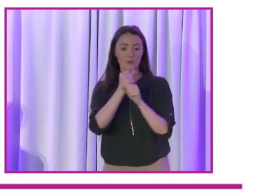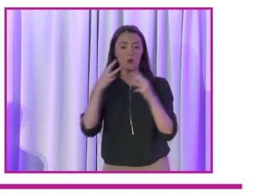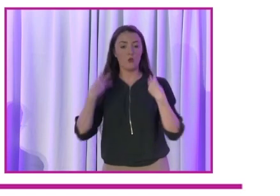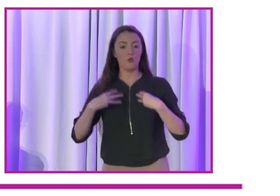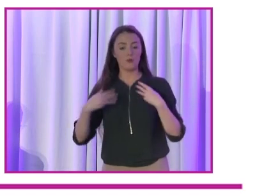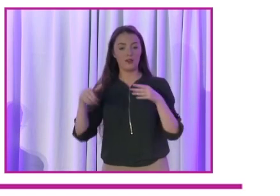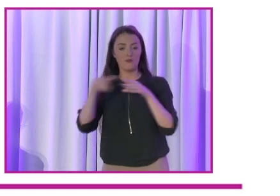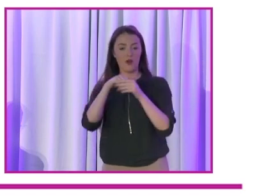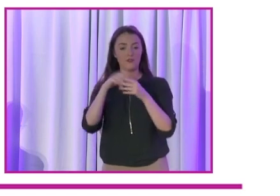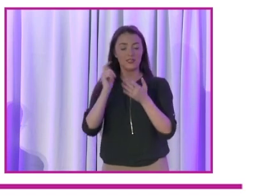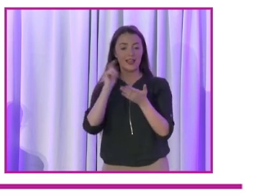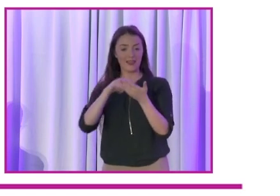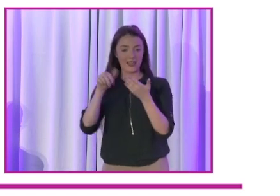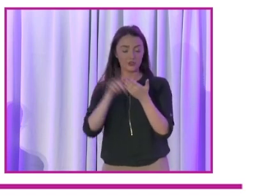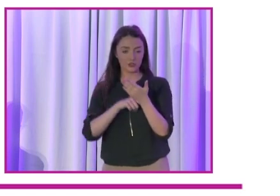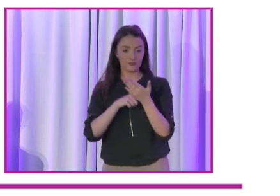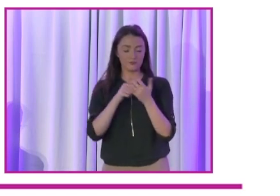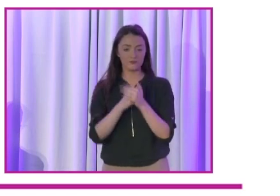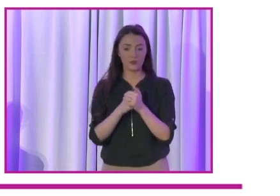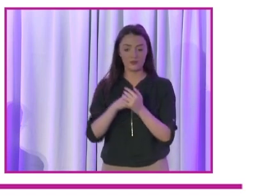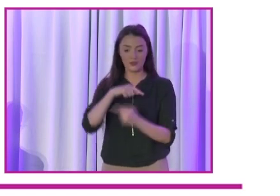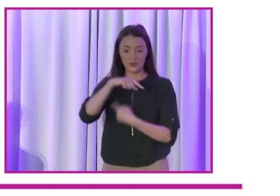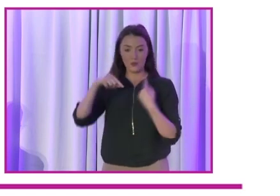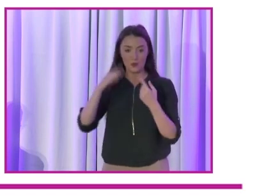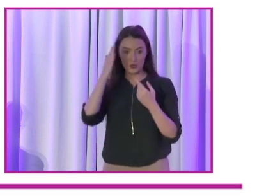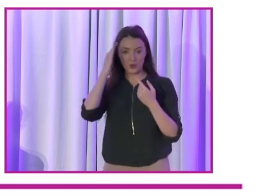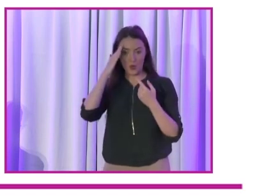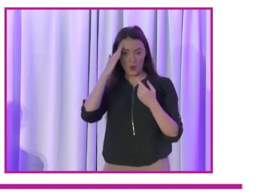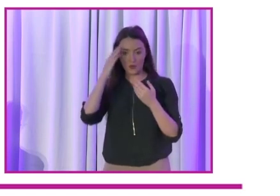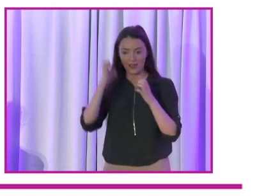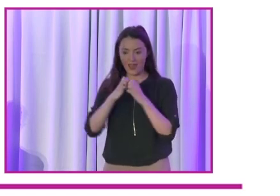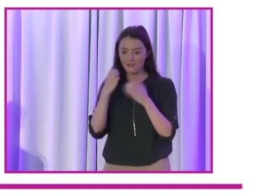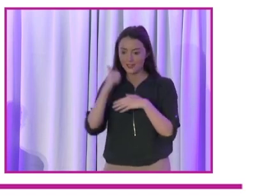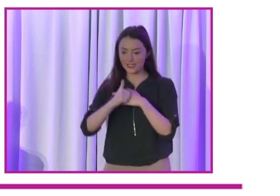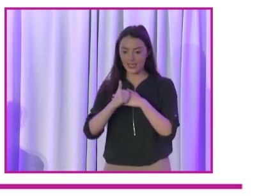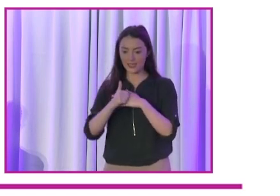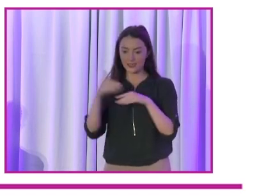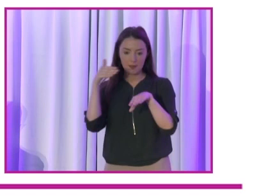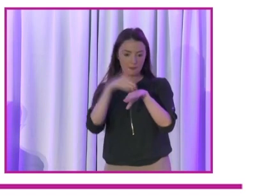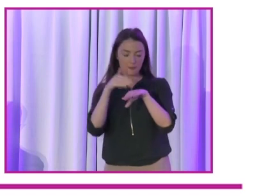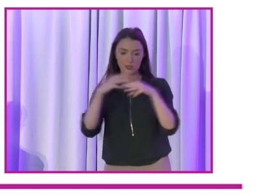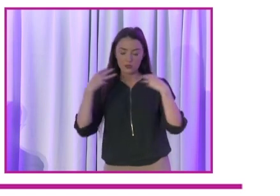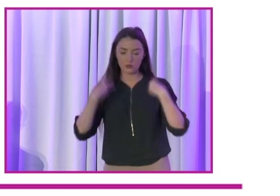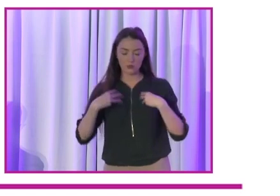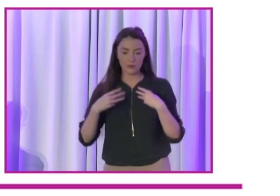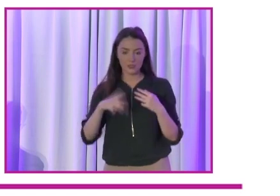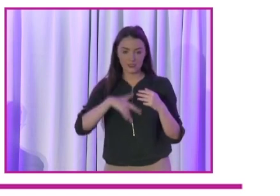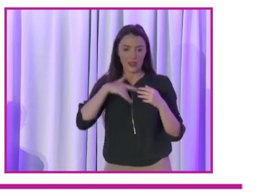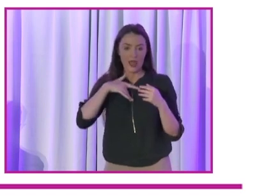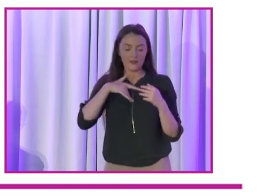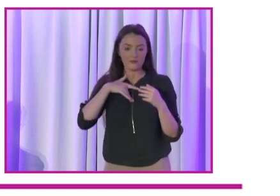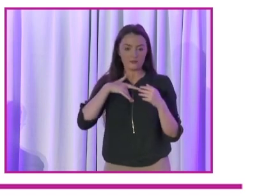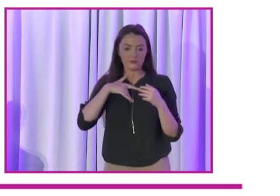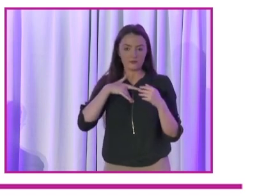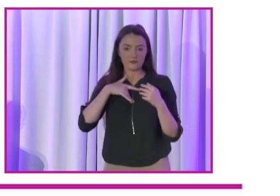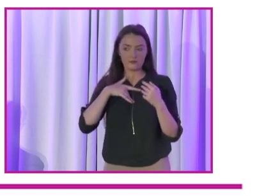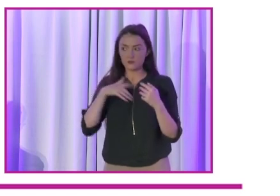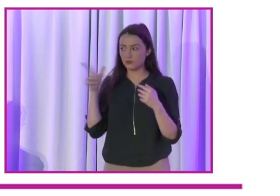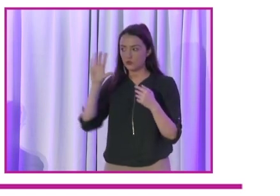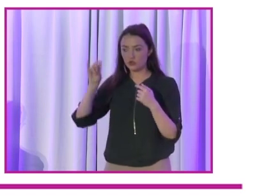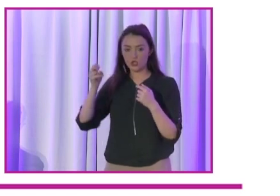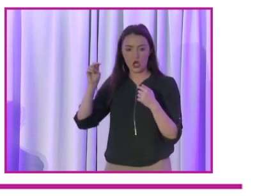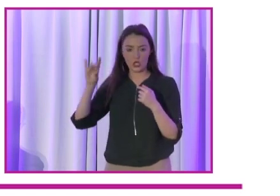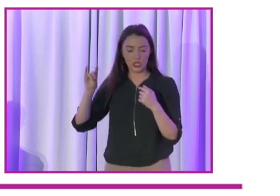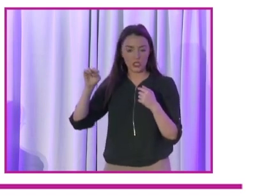sexist culture that we know impacts on daily women's lives and certainly on their public, which John talked about on being a public